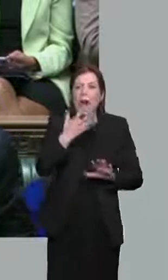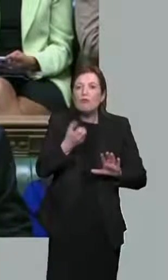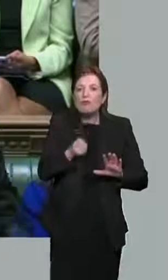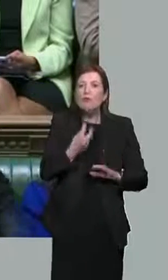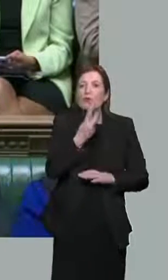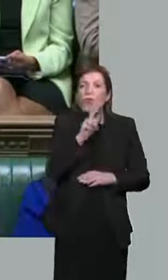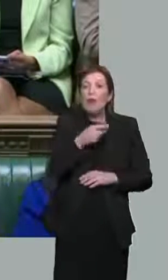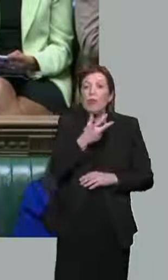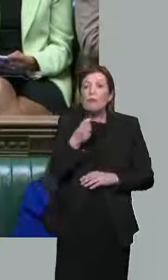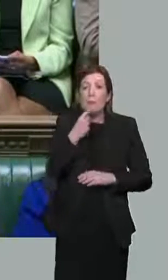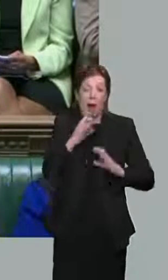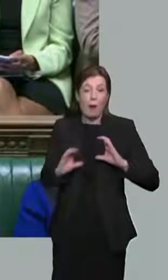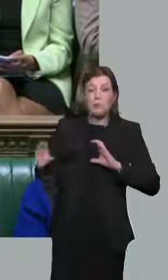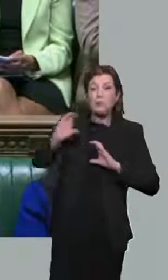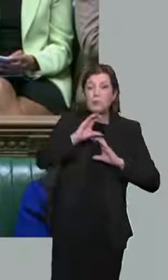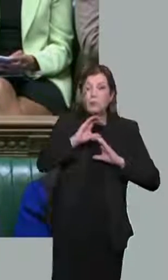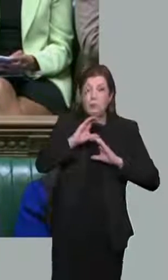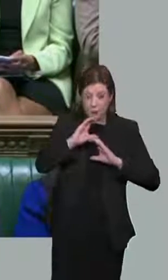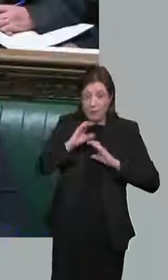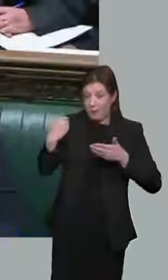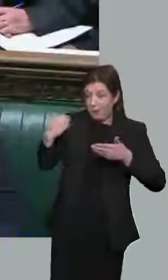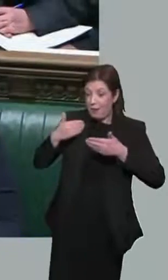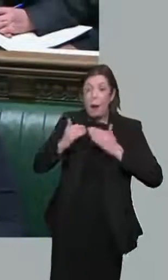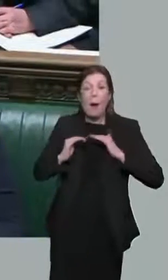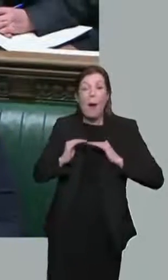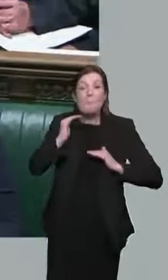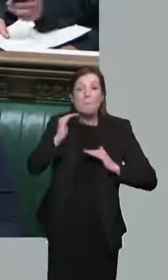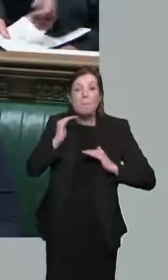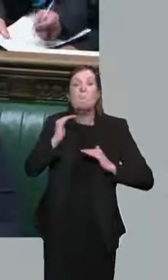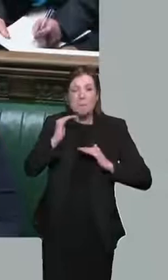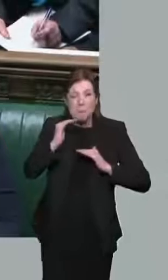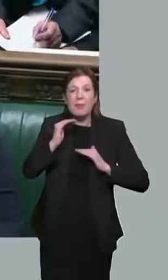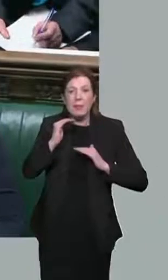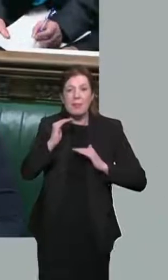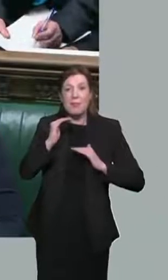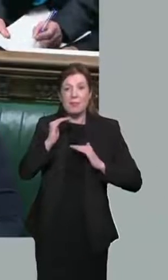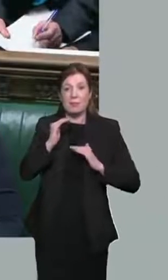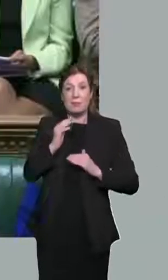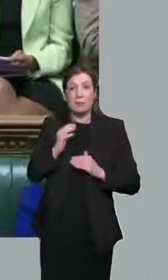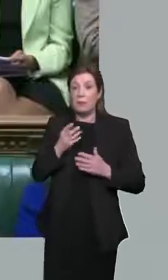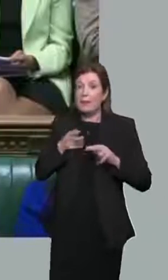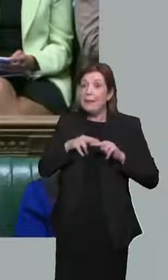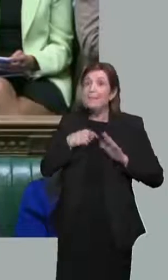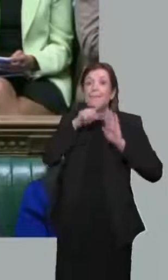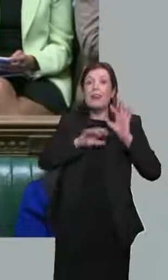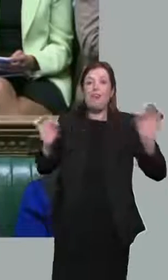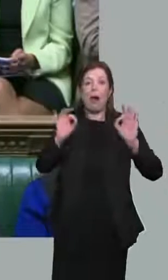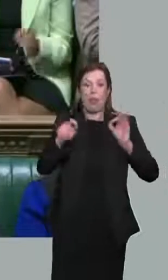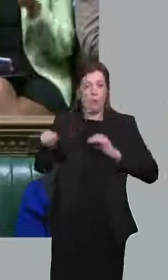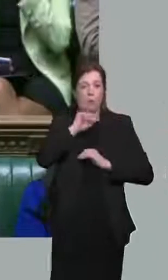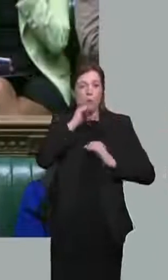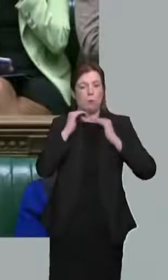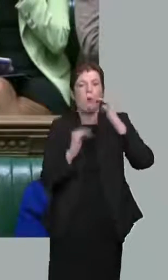,300 higher than they were in 2010, and £700 more than if the triple lock hadn't been in existence